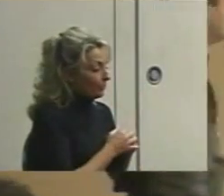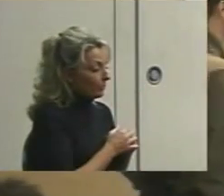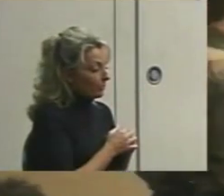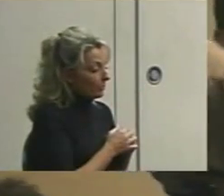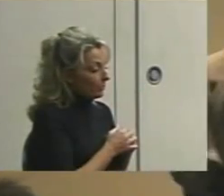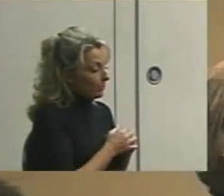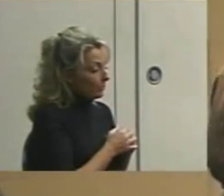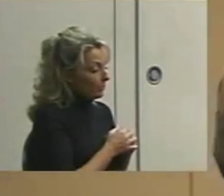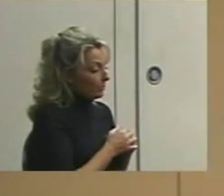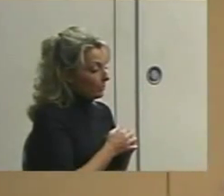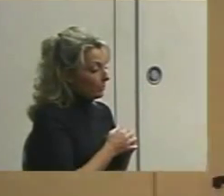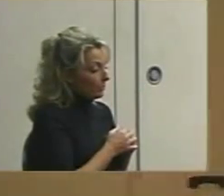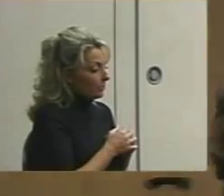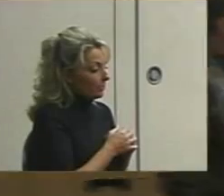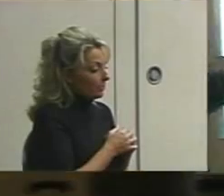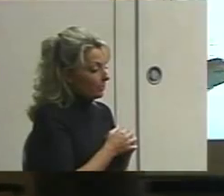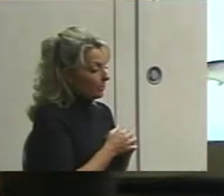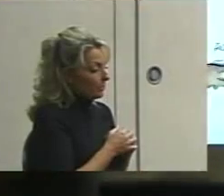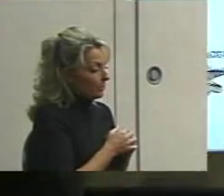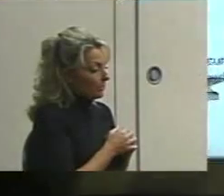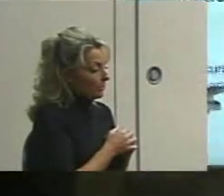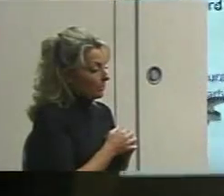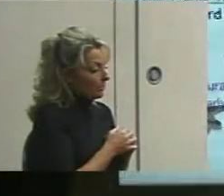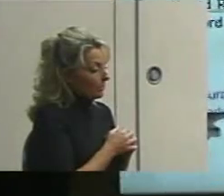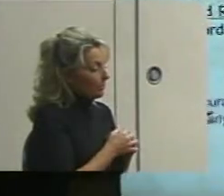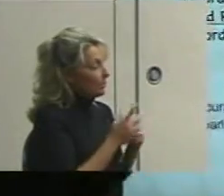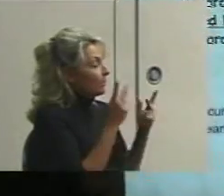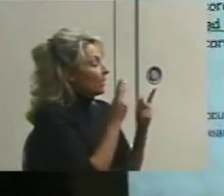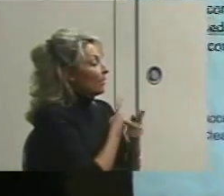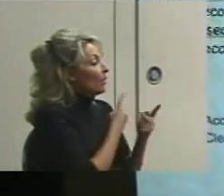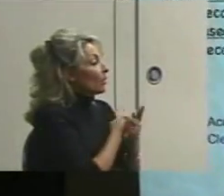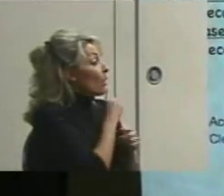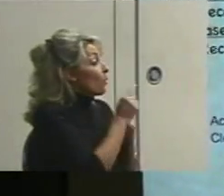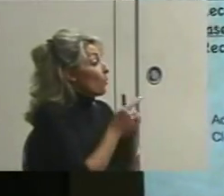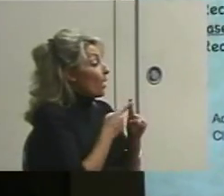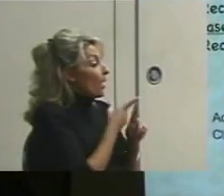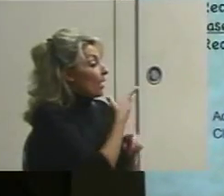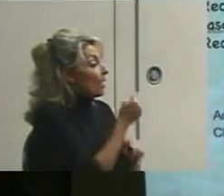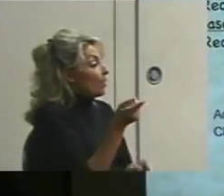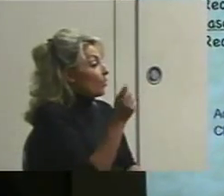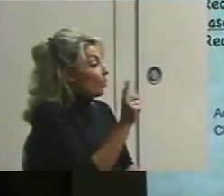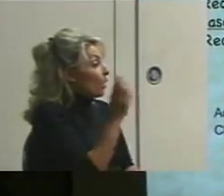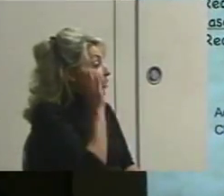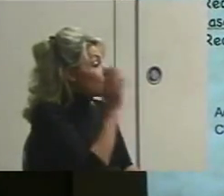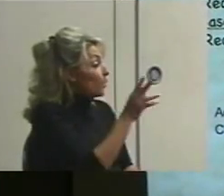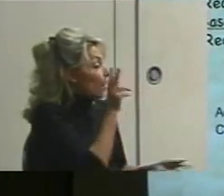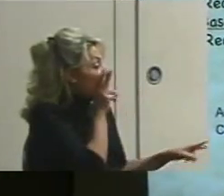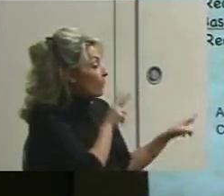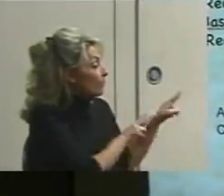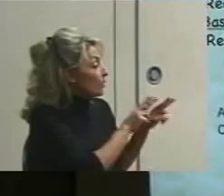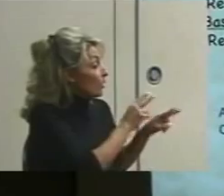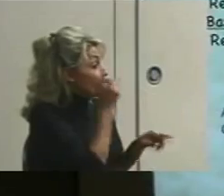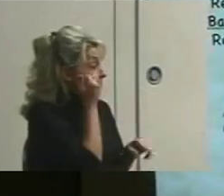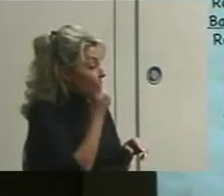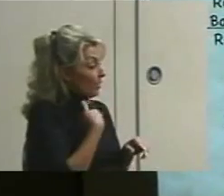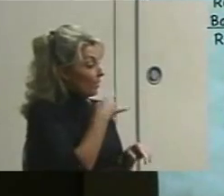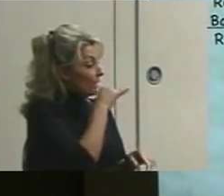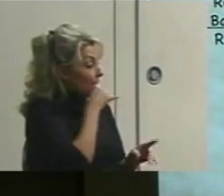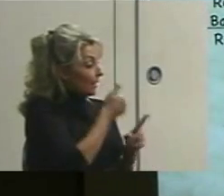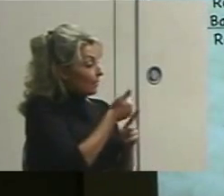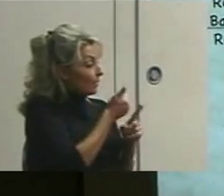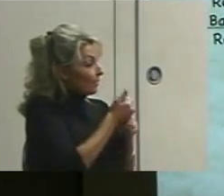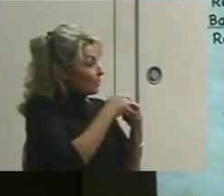Second, figure out when and where you're going to observe. If you have a child whose